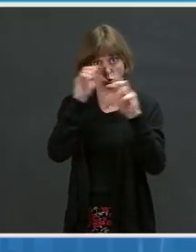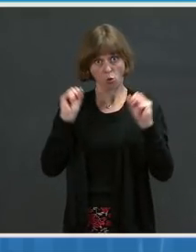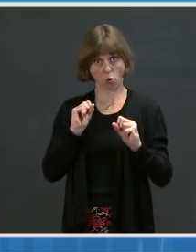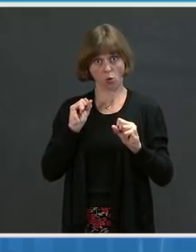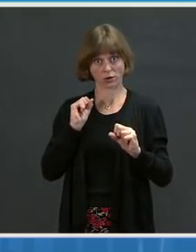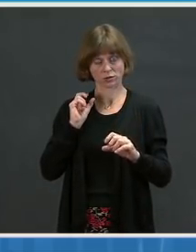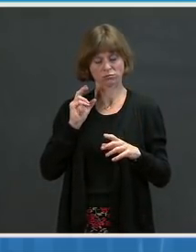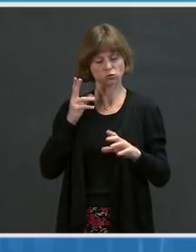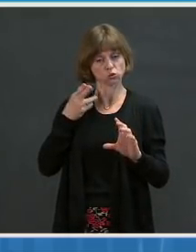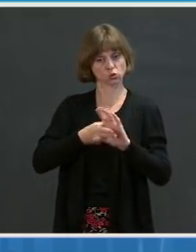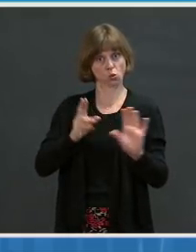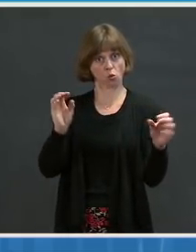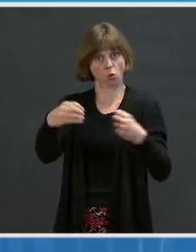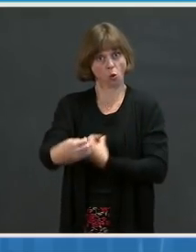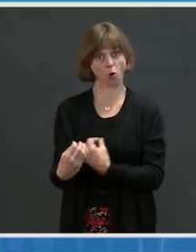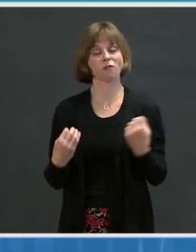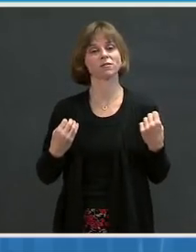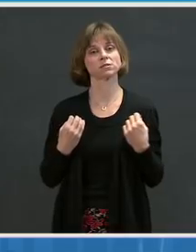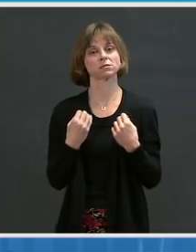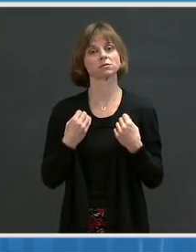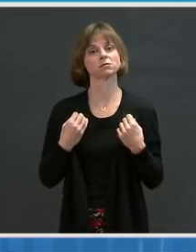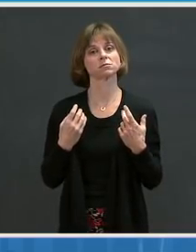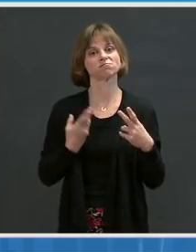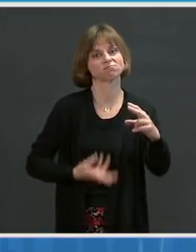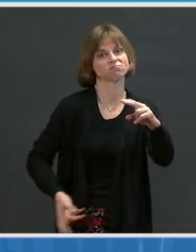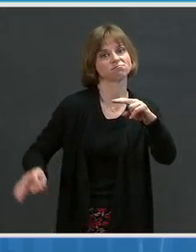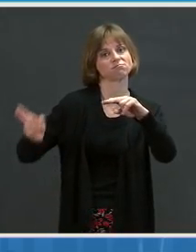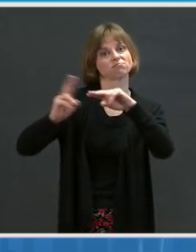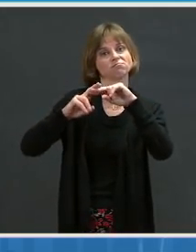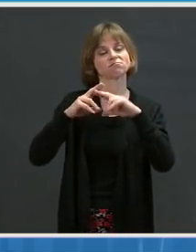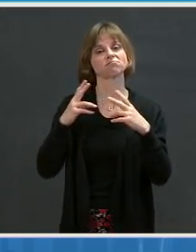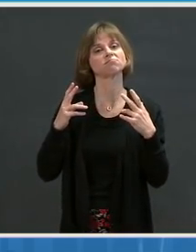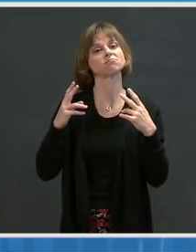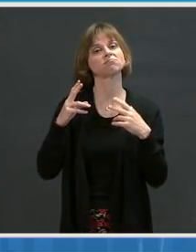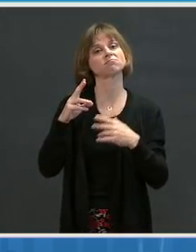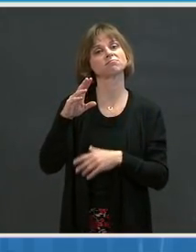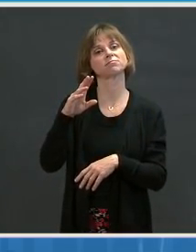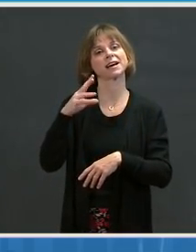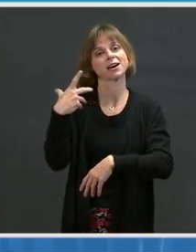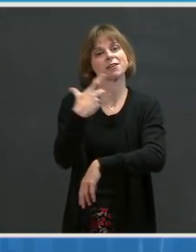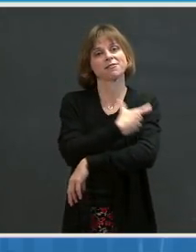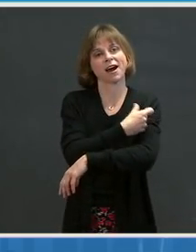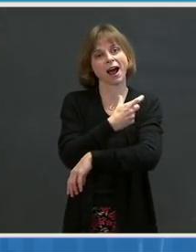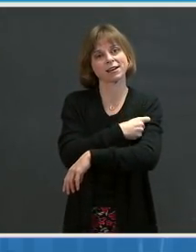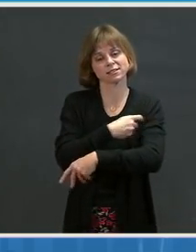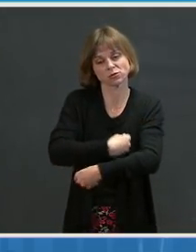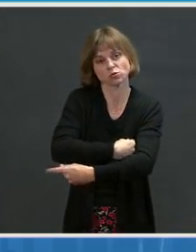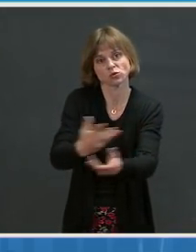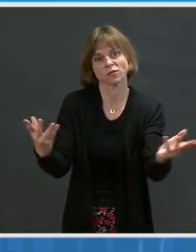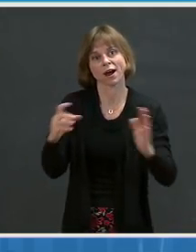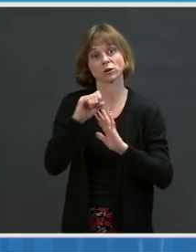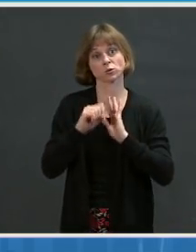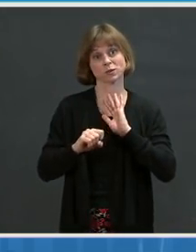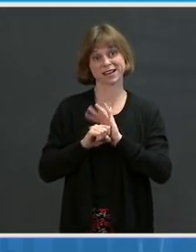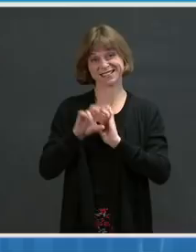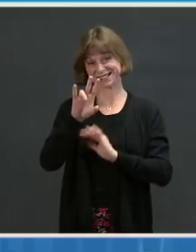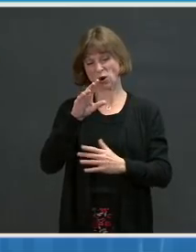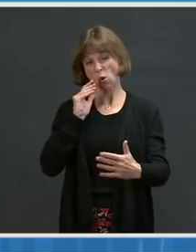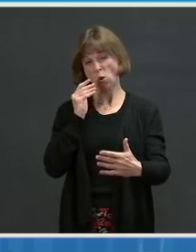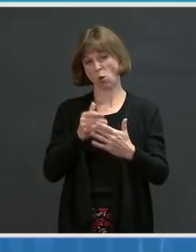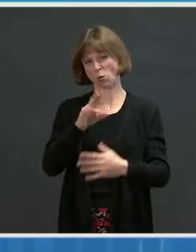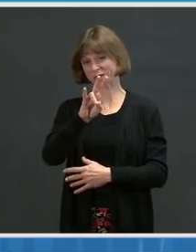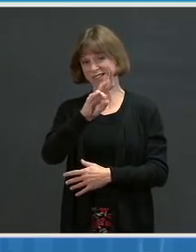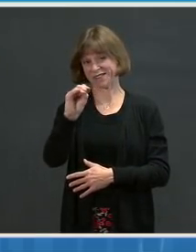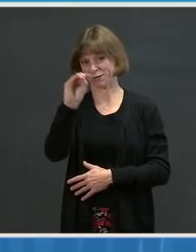.5 million doses this week. That's an increase in vaccine allocations to states of nearly 70 percent